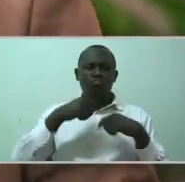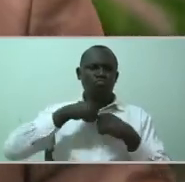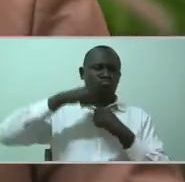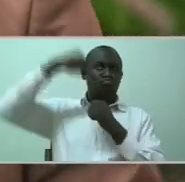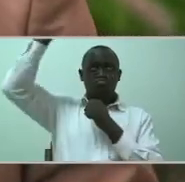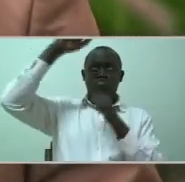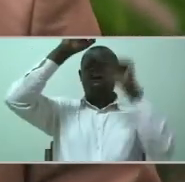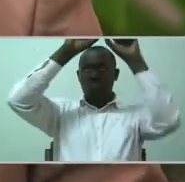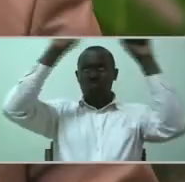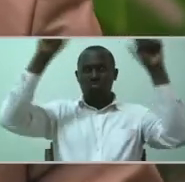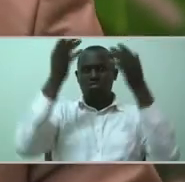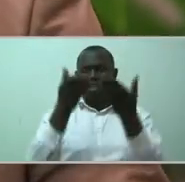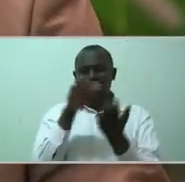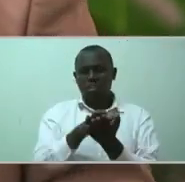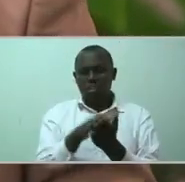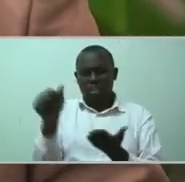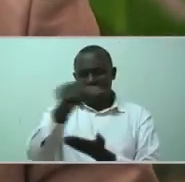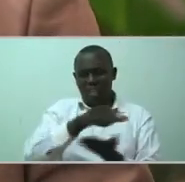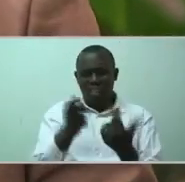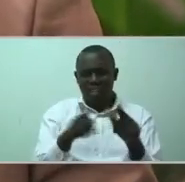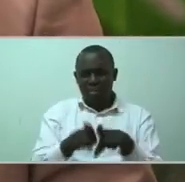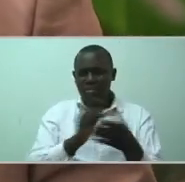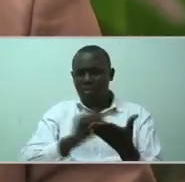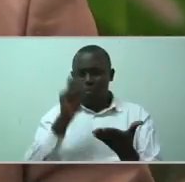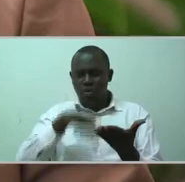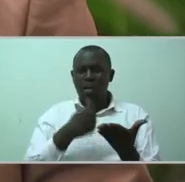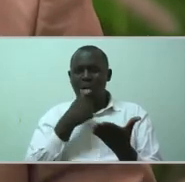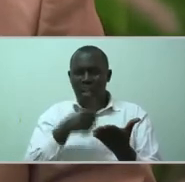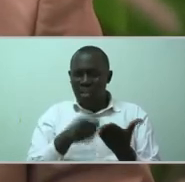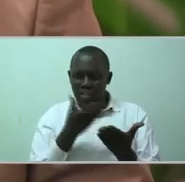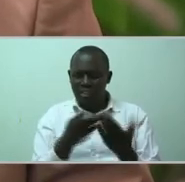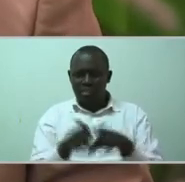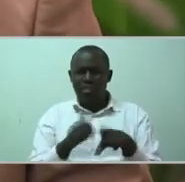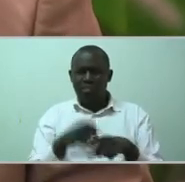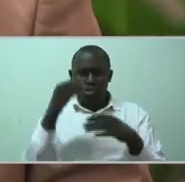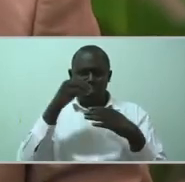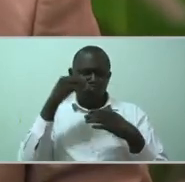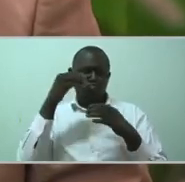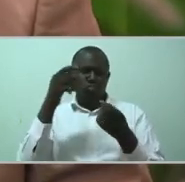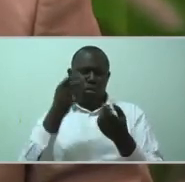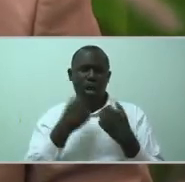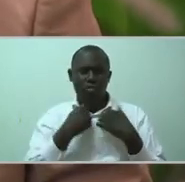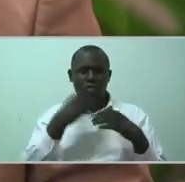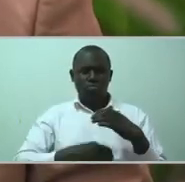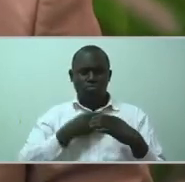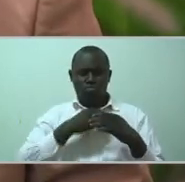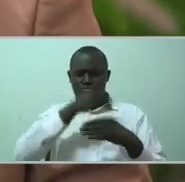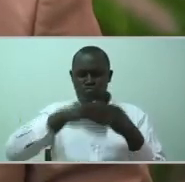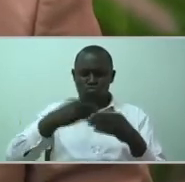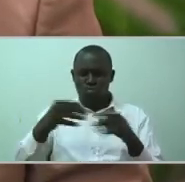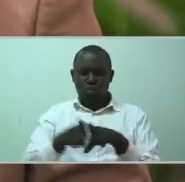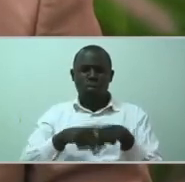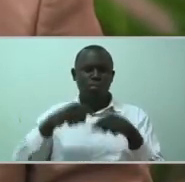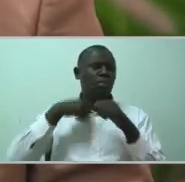the storage area. I made a knot and I put my neck in it and I hung